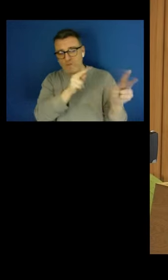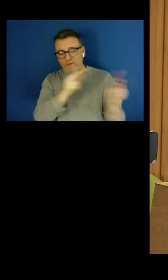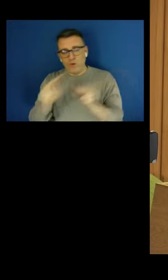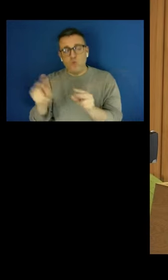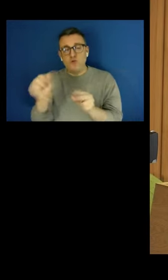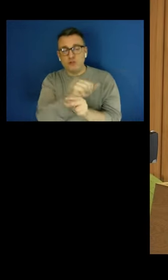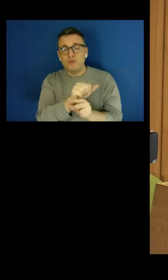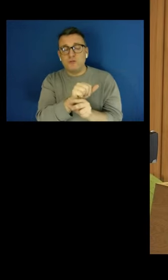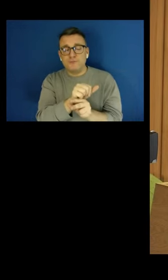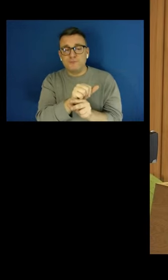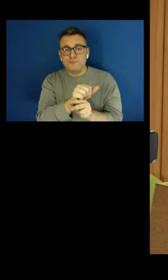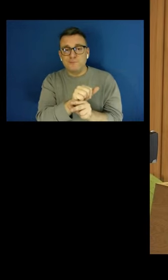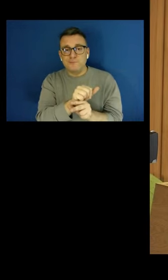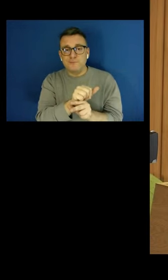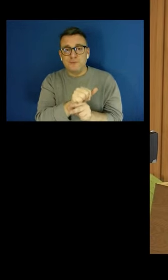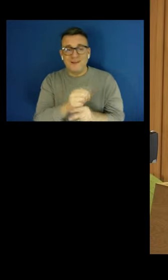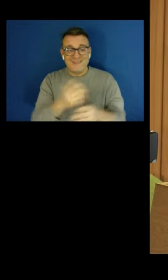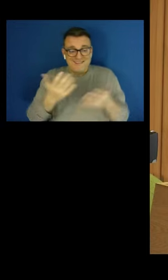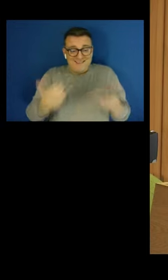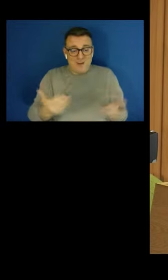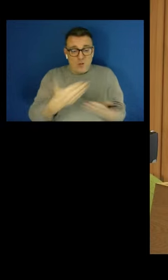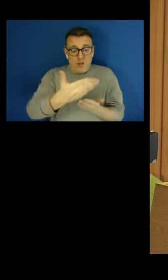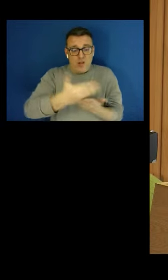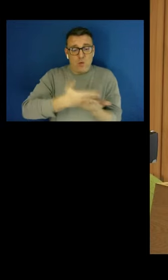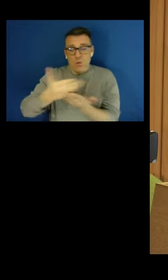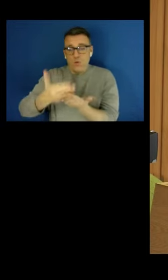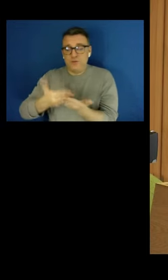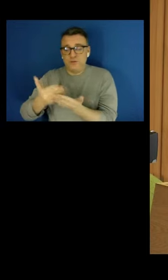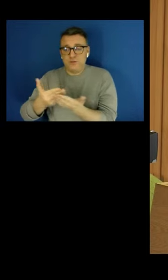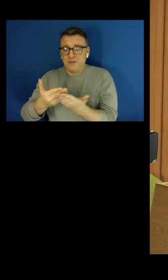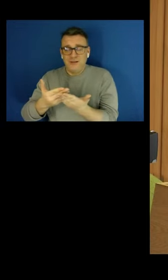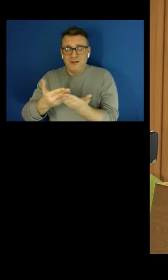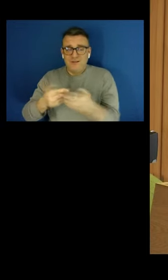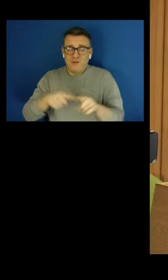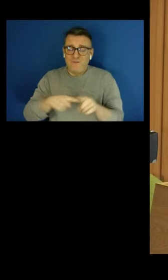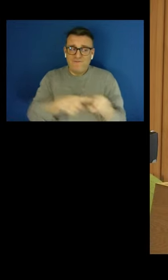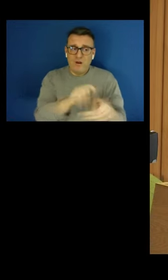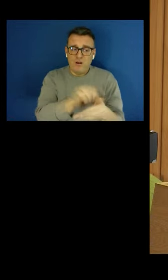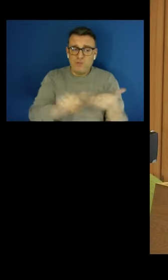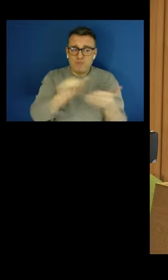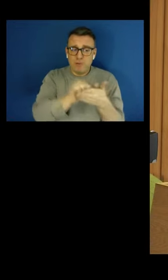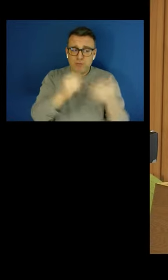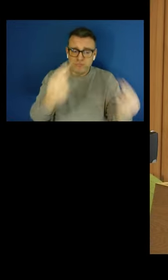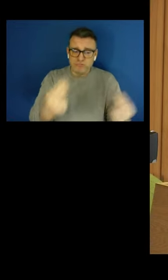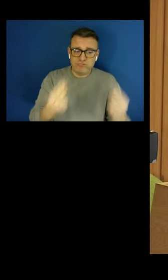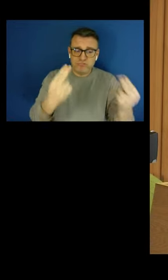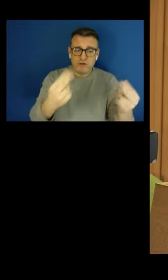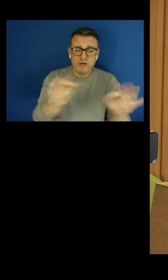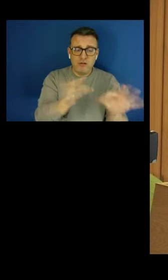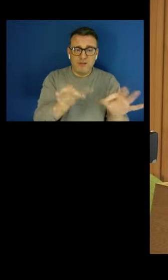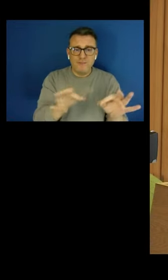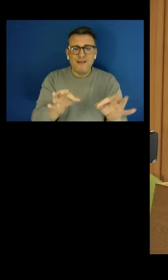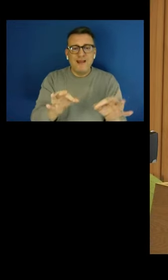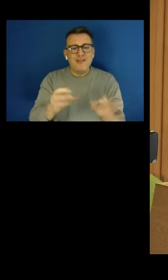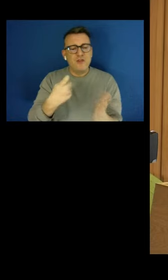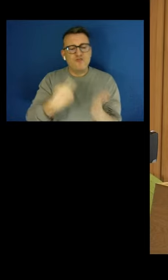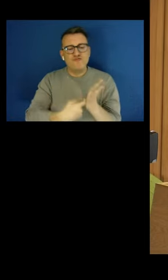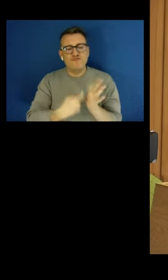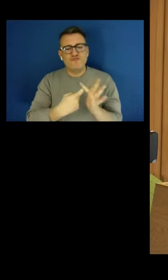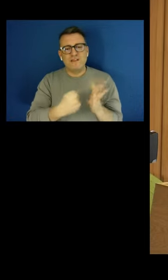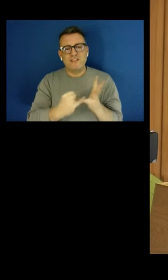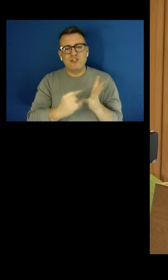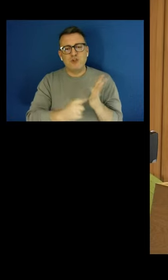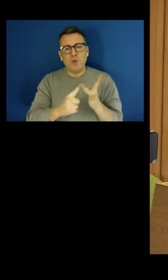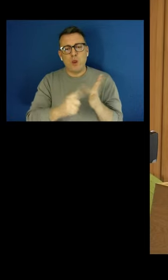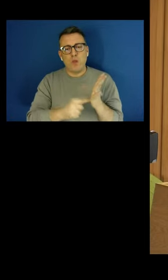are simply not properly enforced. The Resolution Foundation estimates that nearly a third of